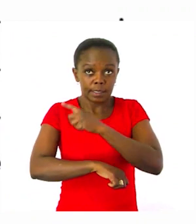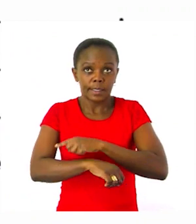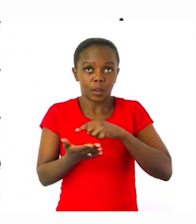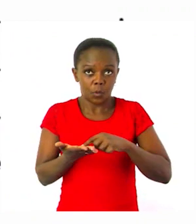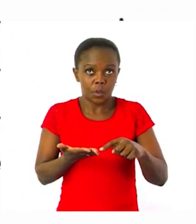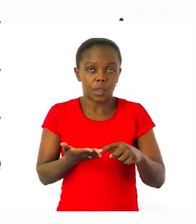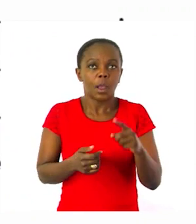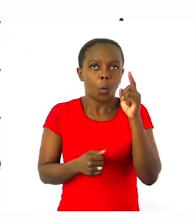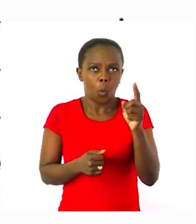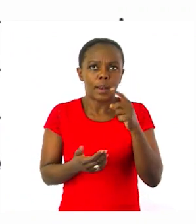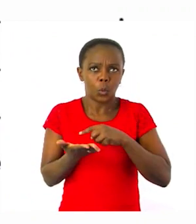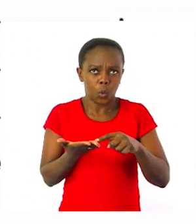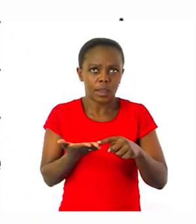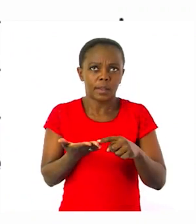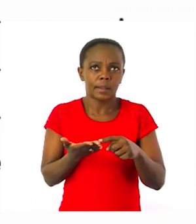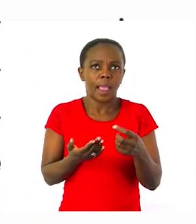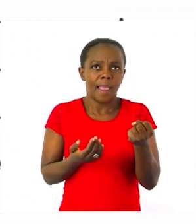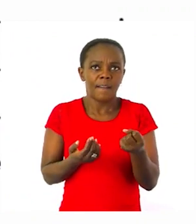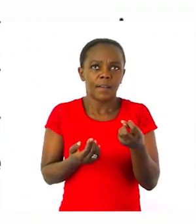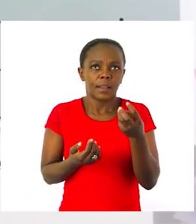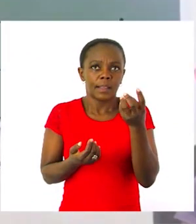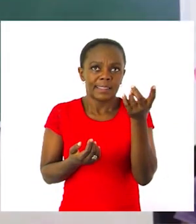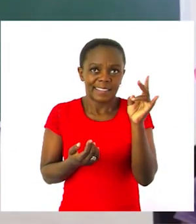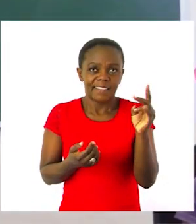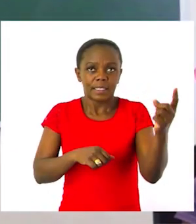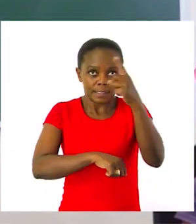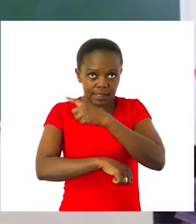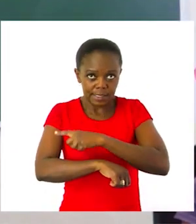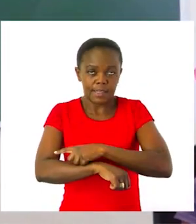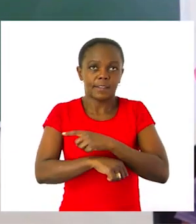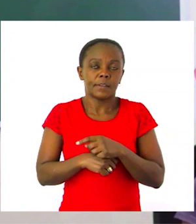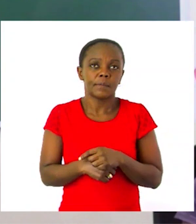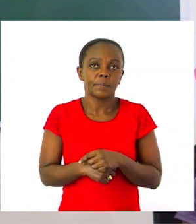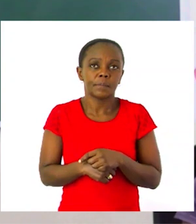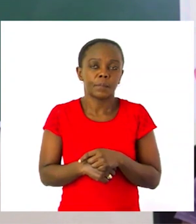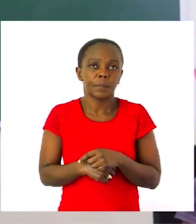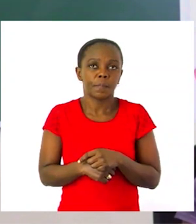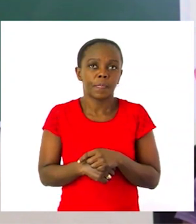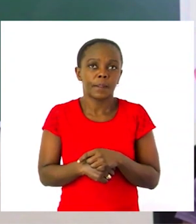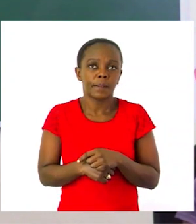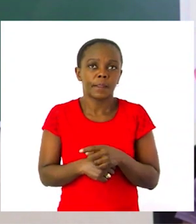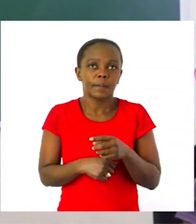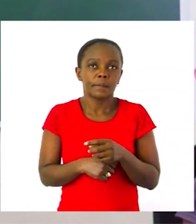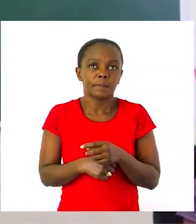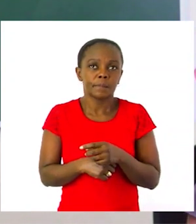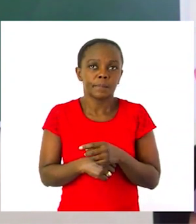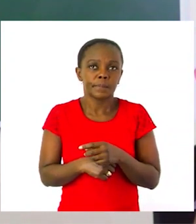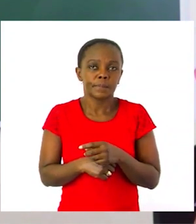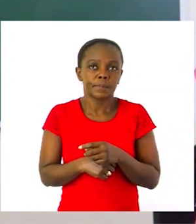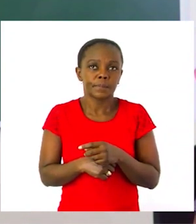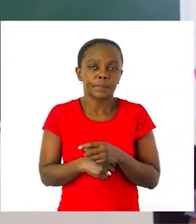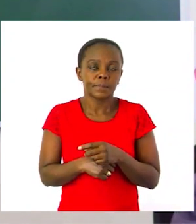One week is equal to seven days. Seven We know that seven days make up